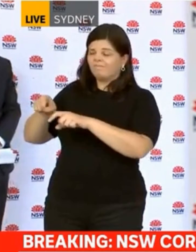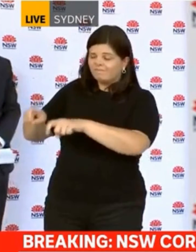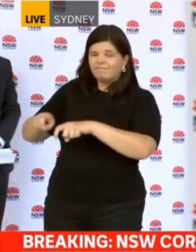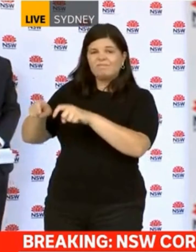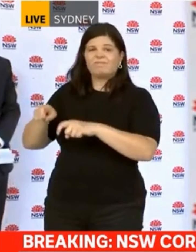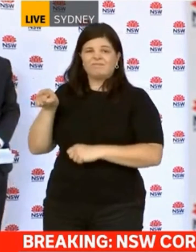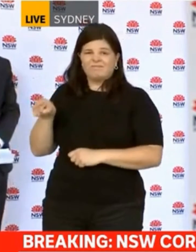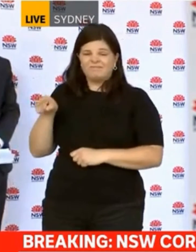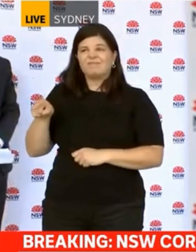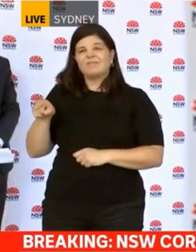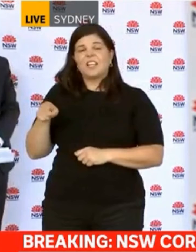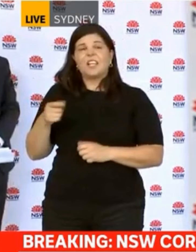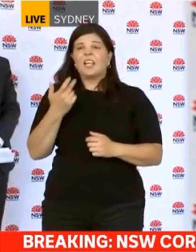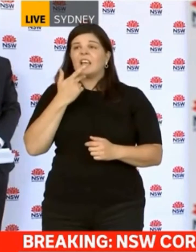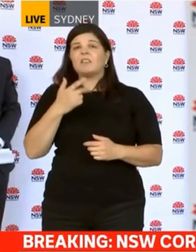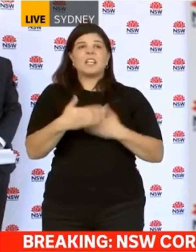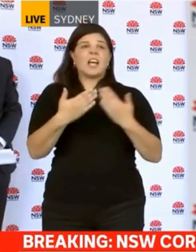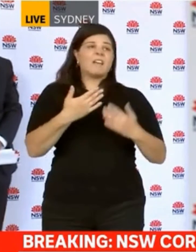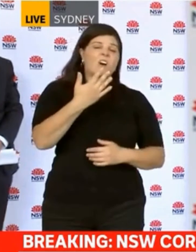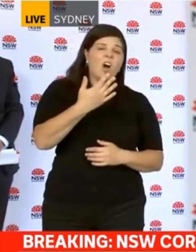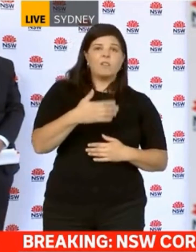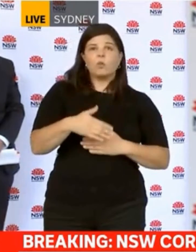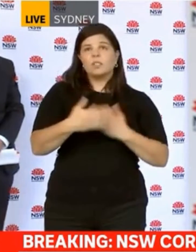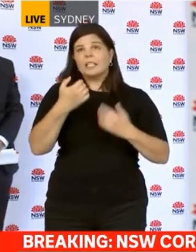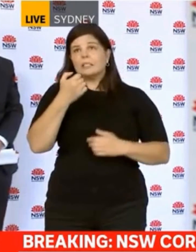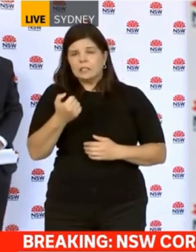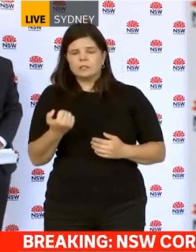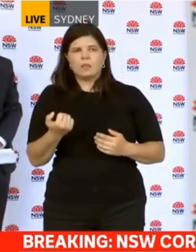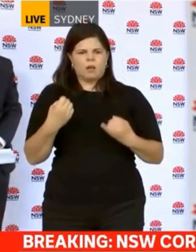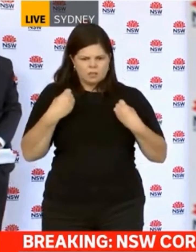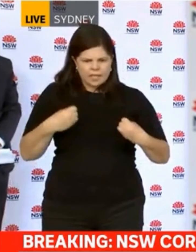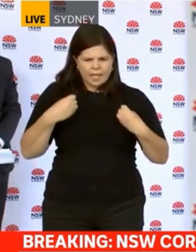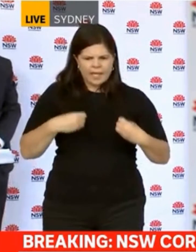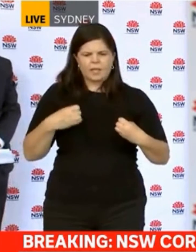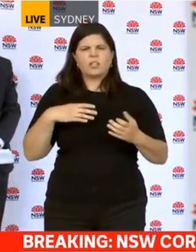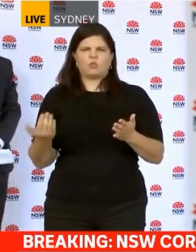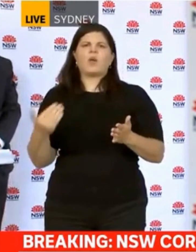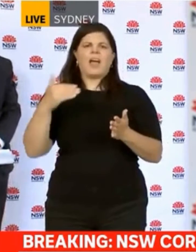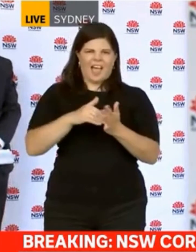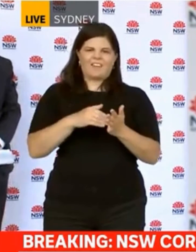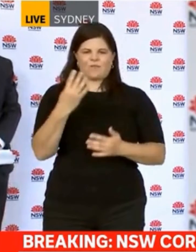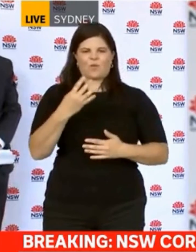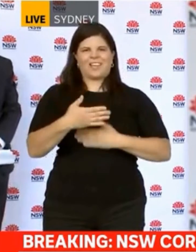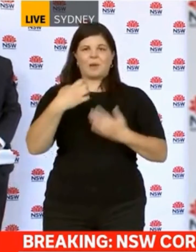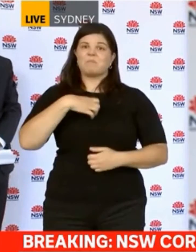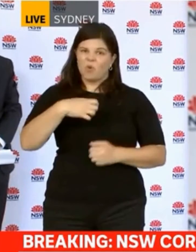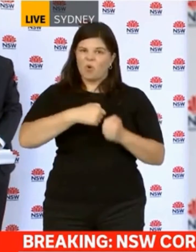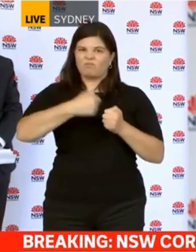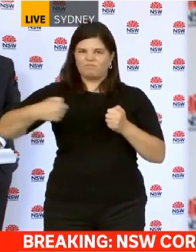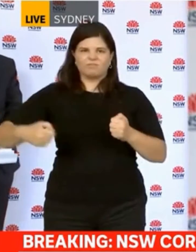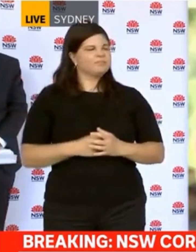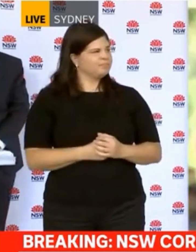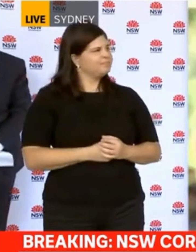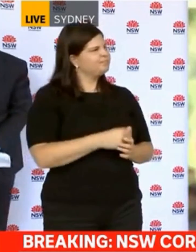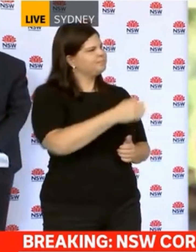time, the 14 days starts from the onset of symptoms as opposed to when they arrived in Sydney. One of your